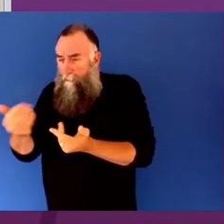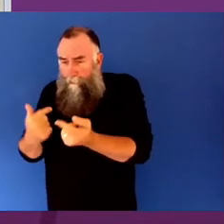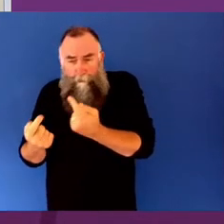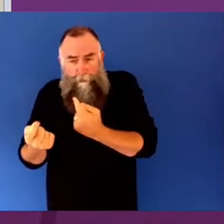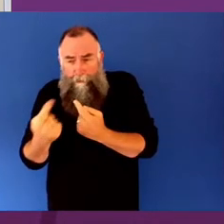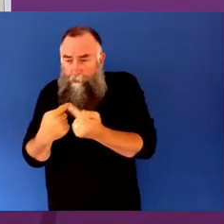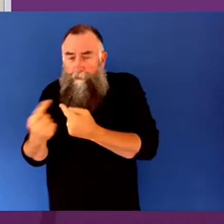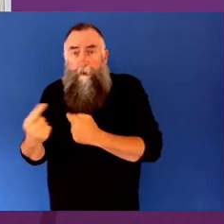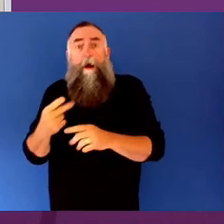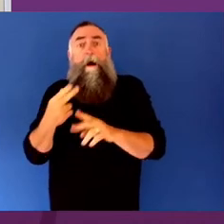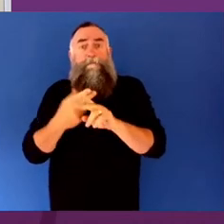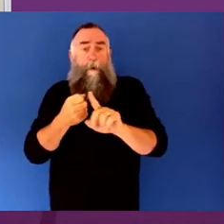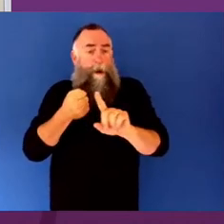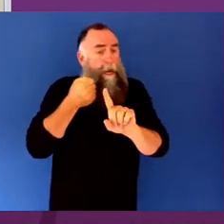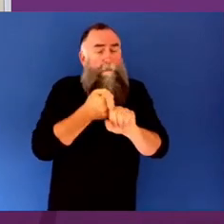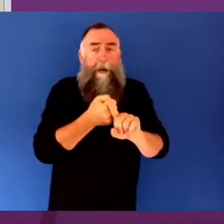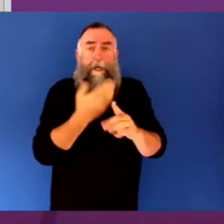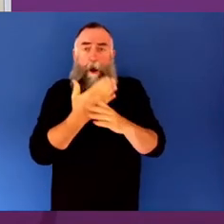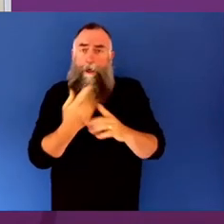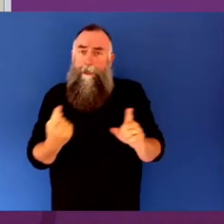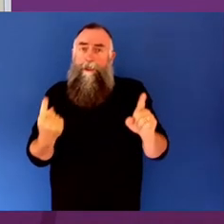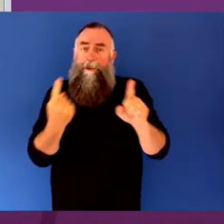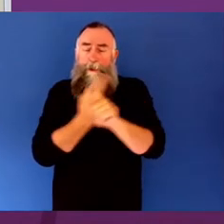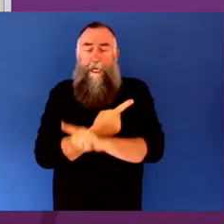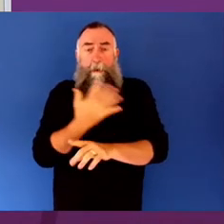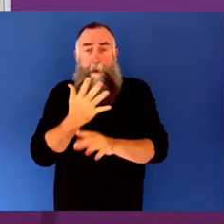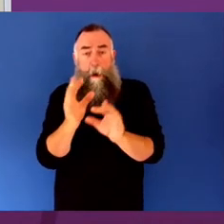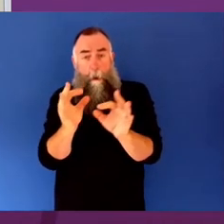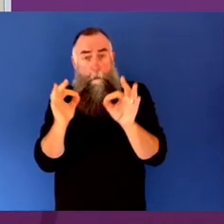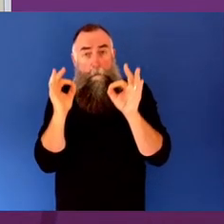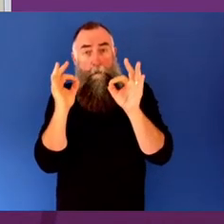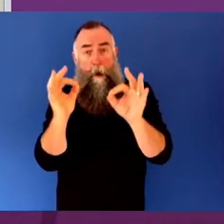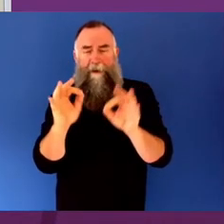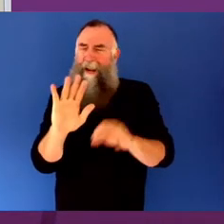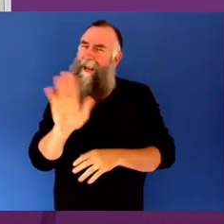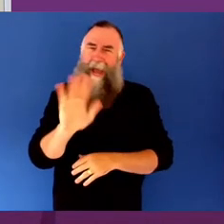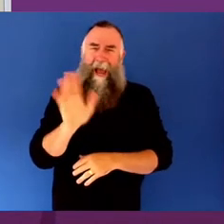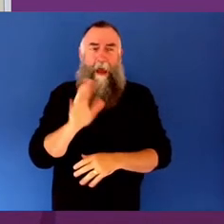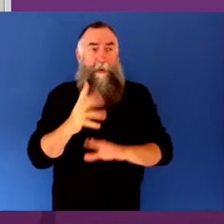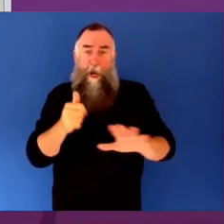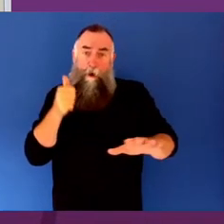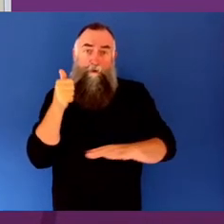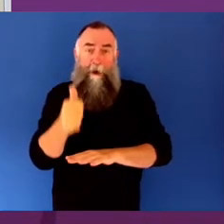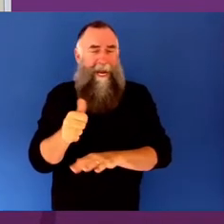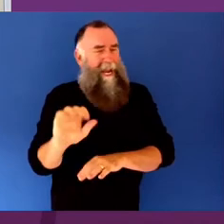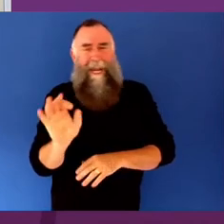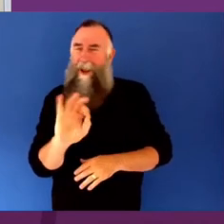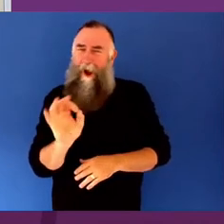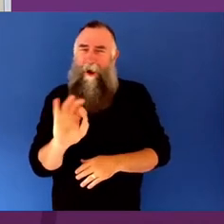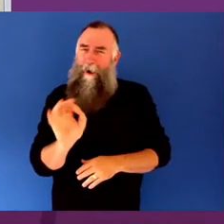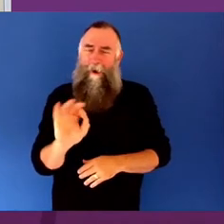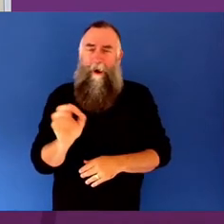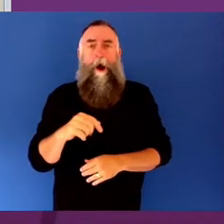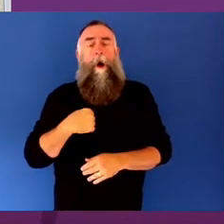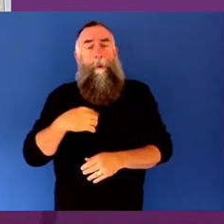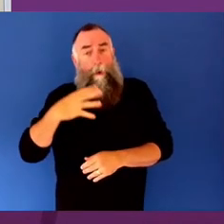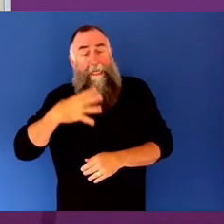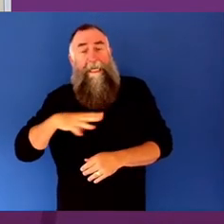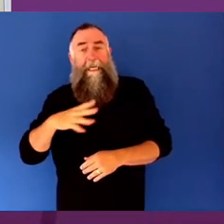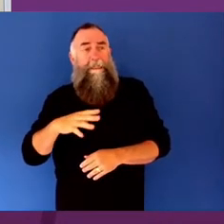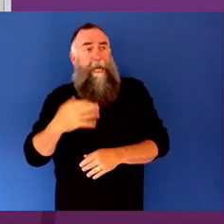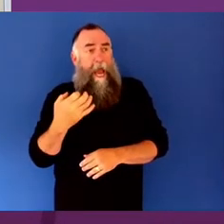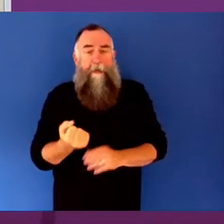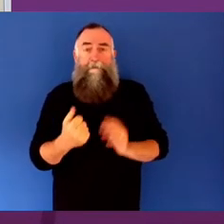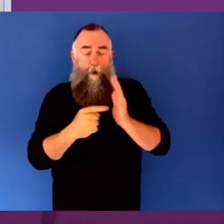So it doesn't have to be perfect. It doesn't have to be great. You can use even a, you know, a tool like one of the free, I'm not sure what the etiquette